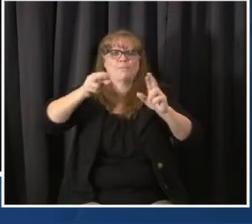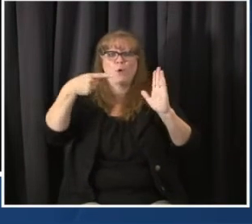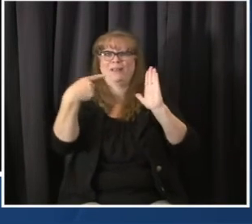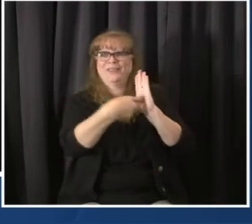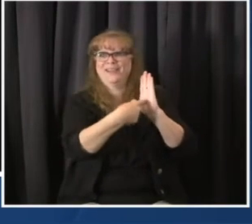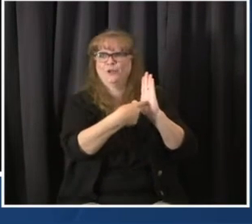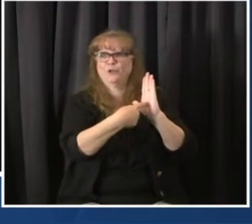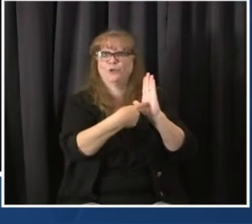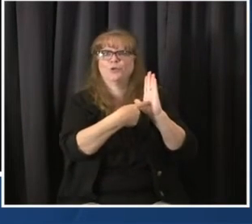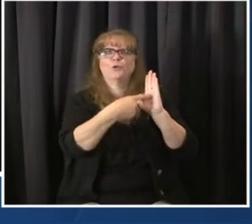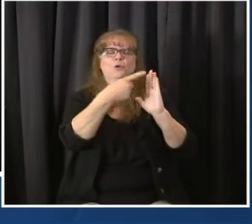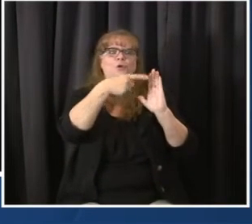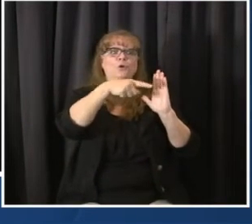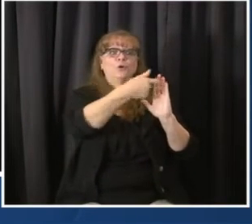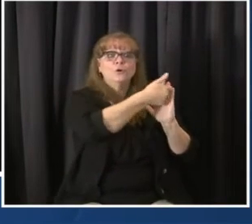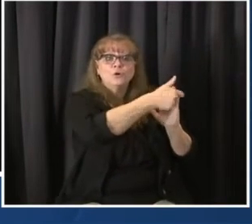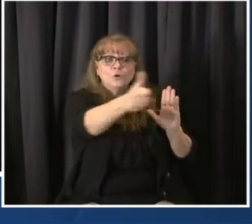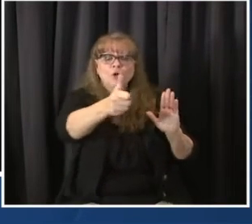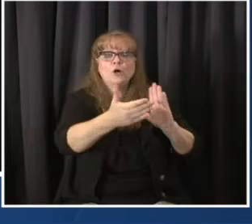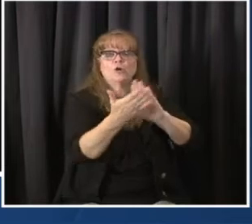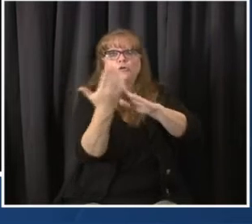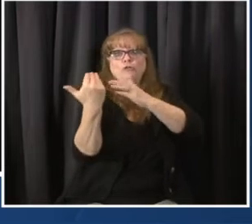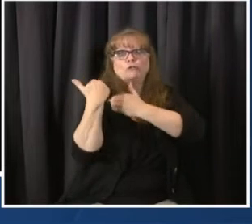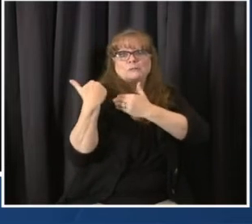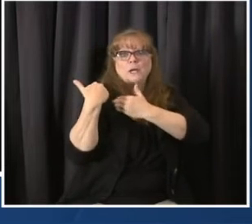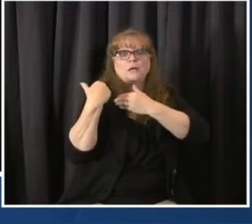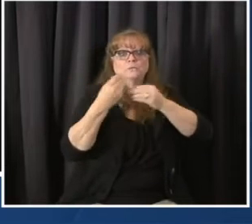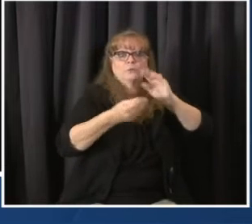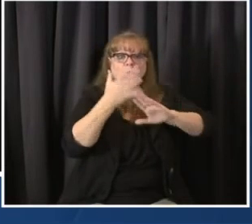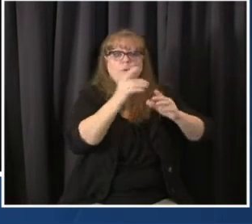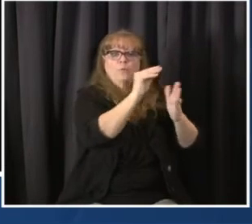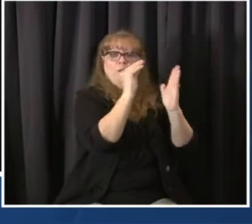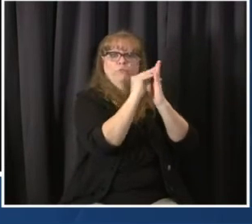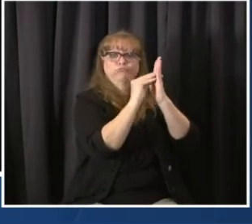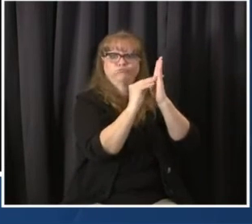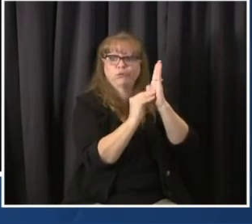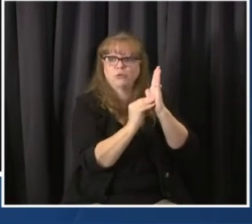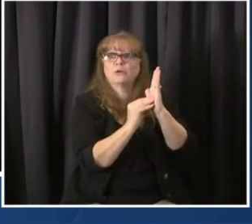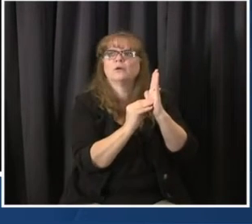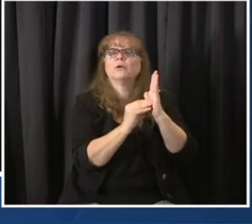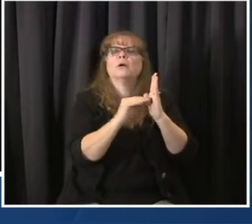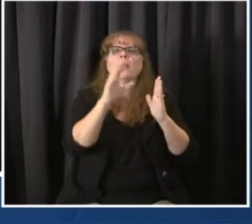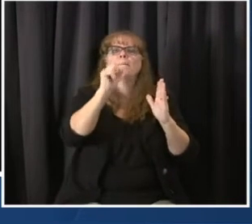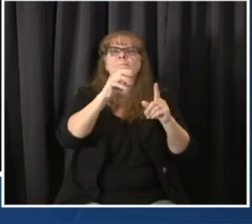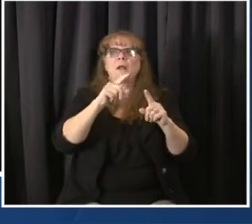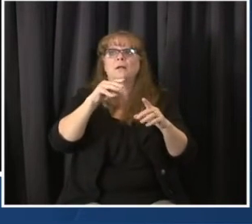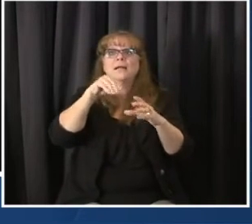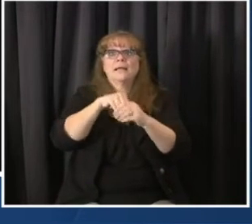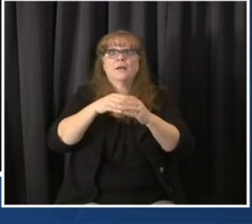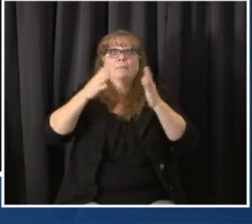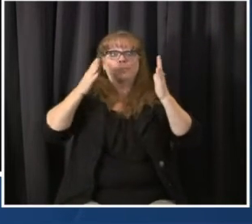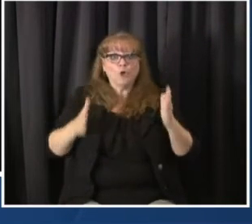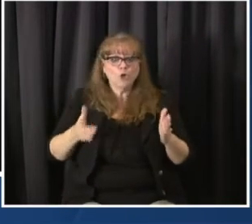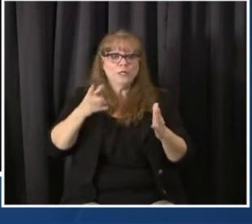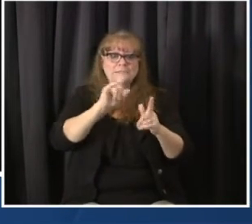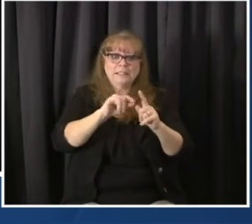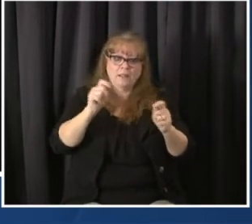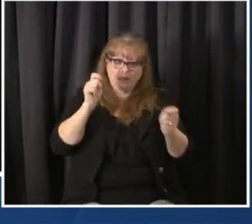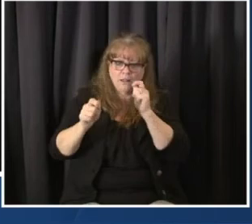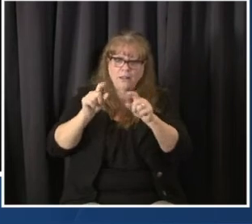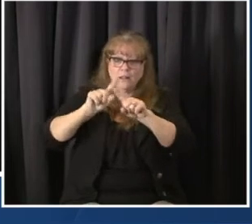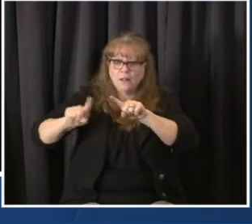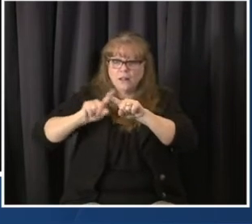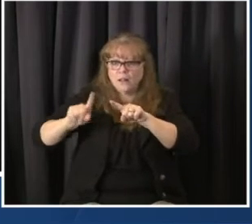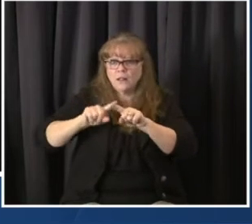now, a lot of it is manual and incomplete. But because we don't want to delay getting it out, we are, as we